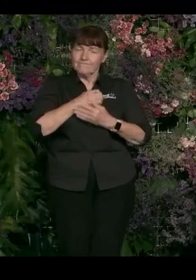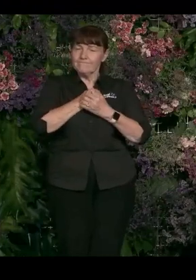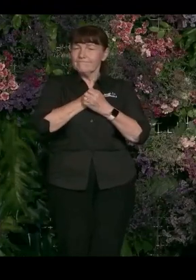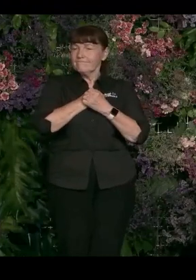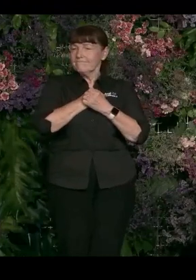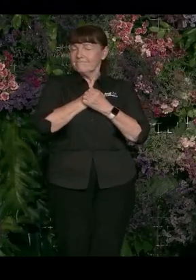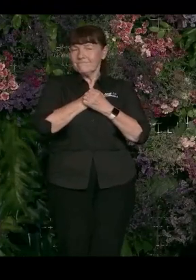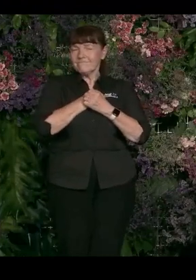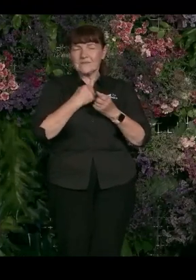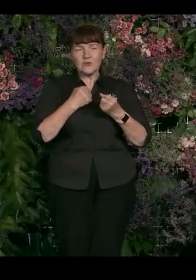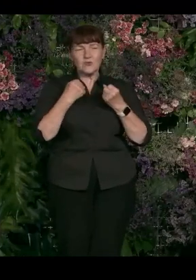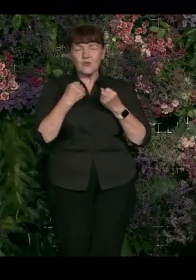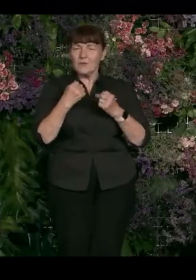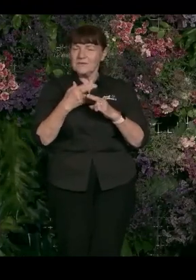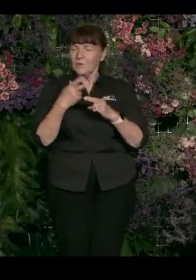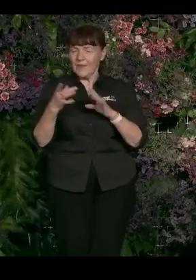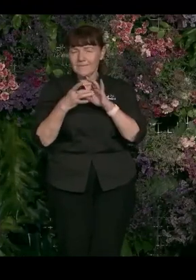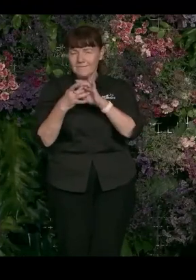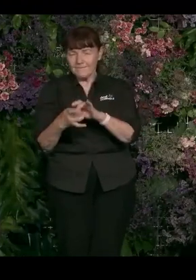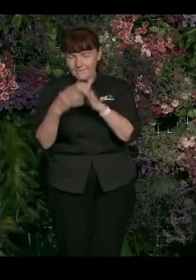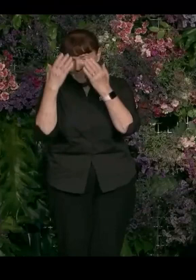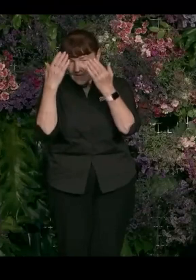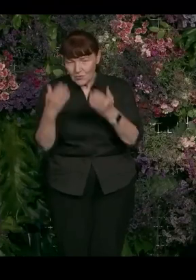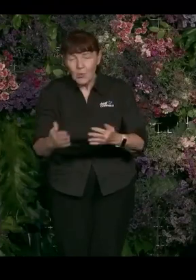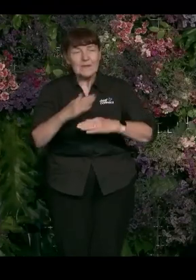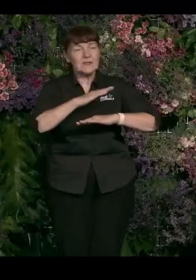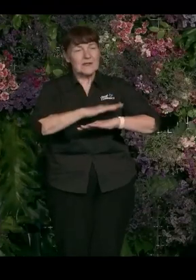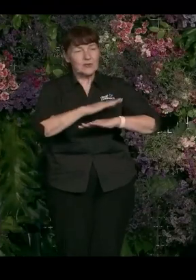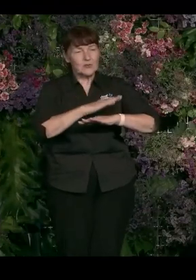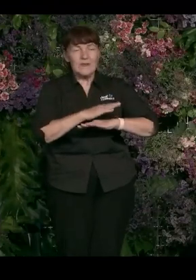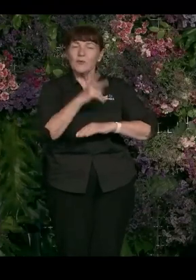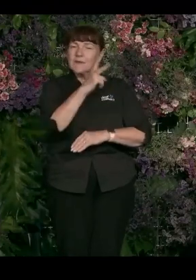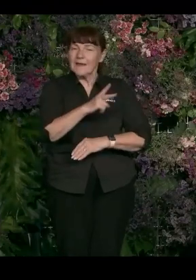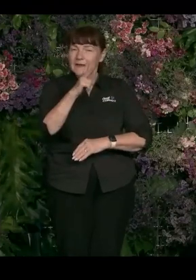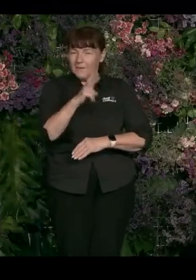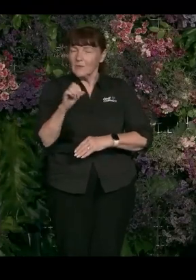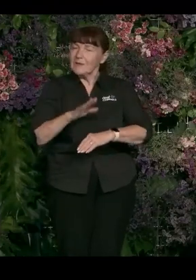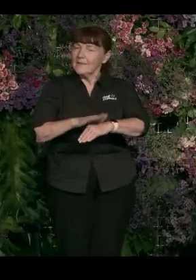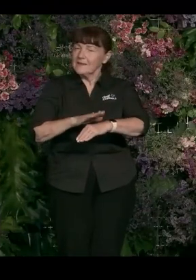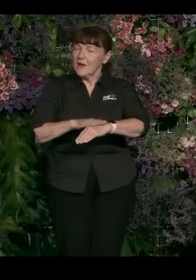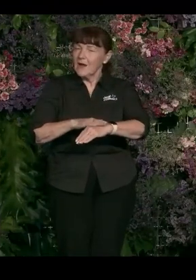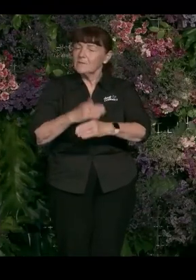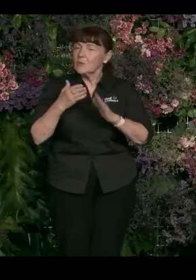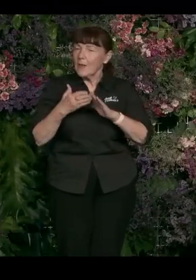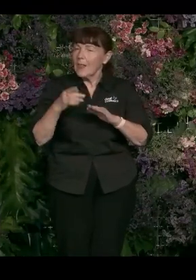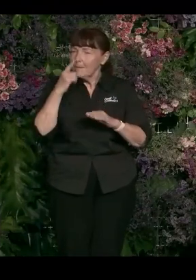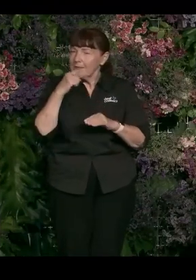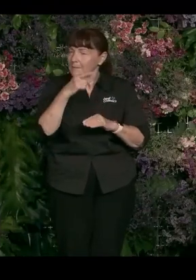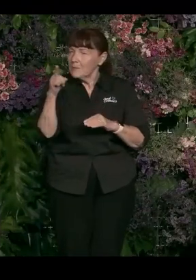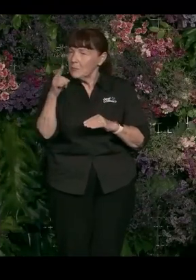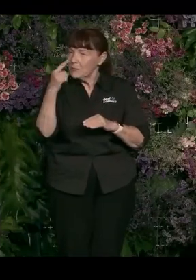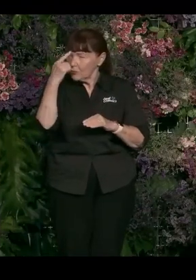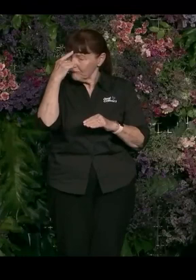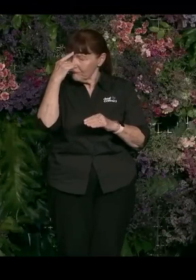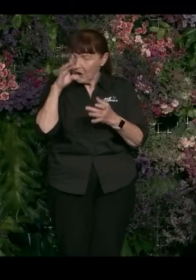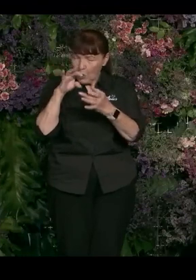for you there. And that's why we acknowledge Country and we do it a lot. So I just wanted to take the time to really help people connect to that space. So when you're at that